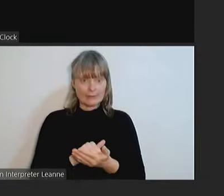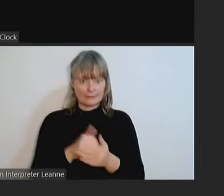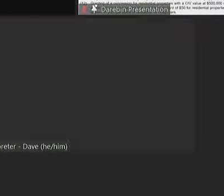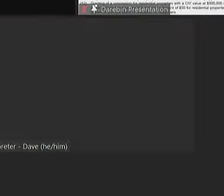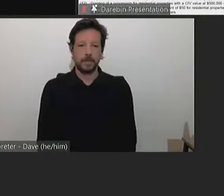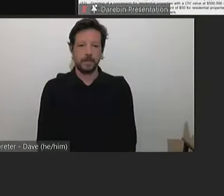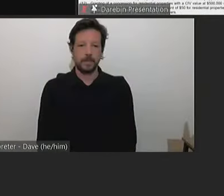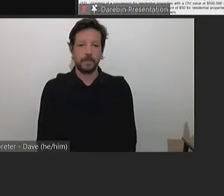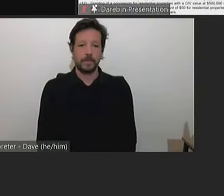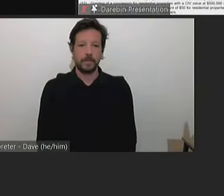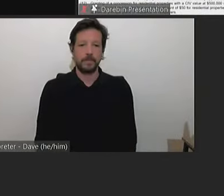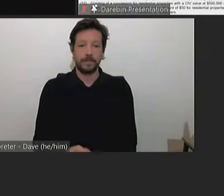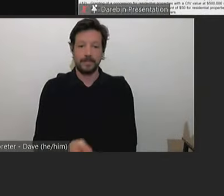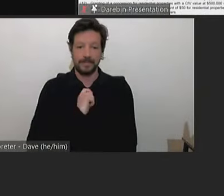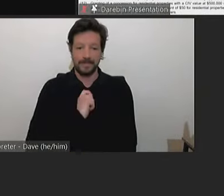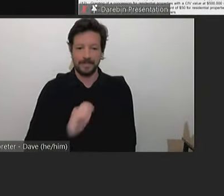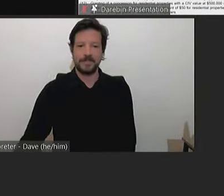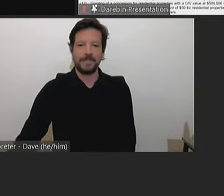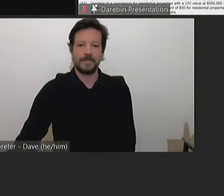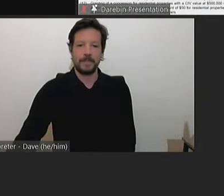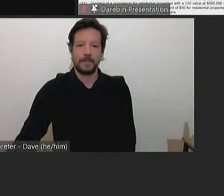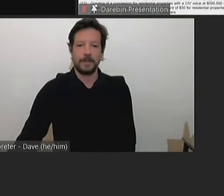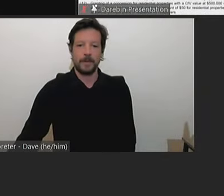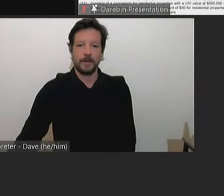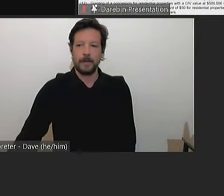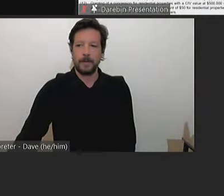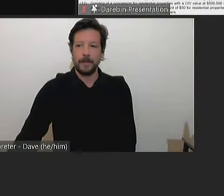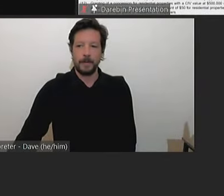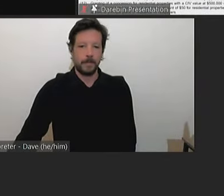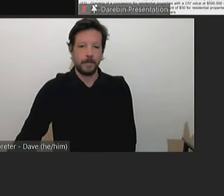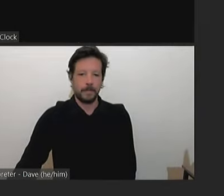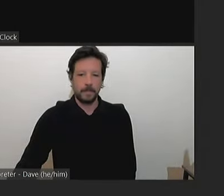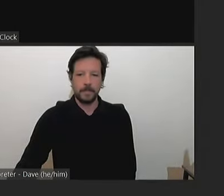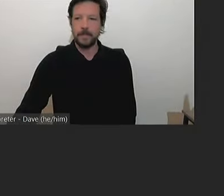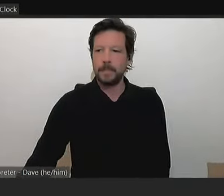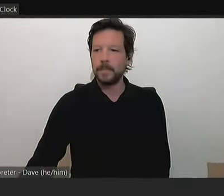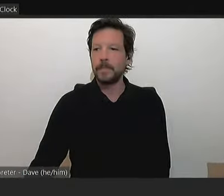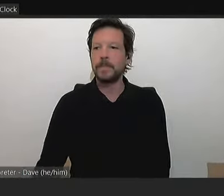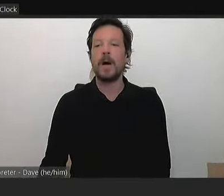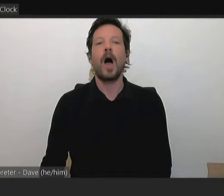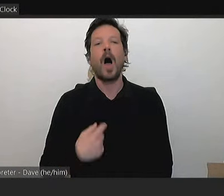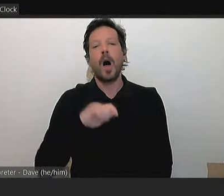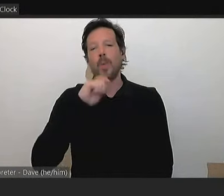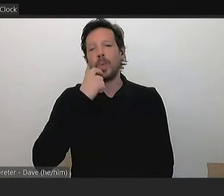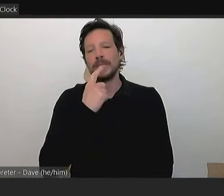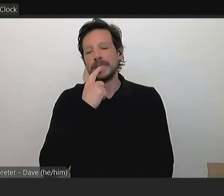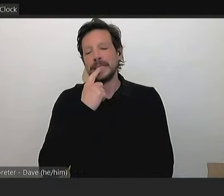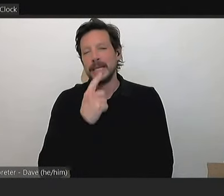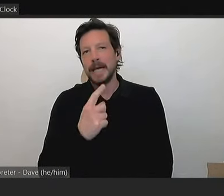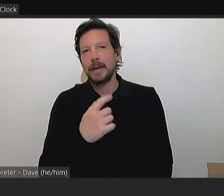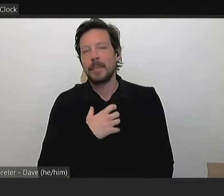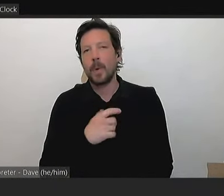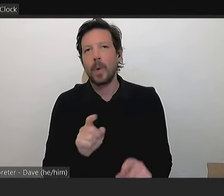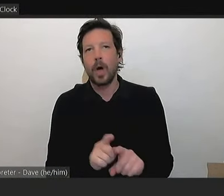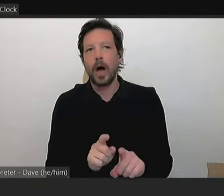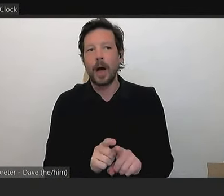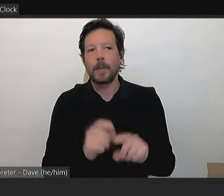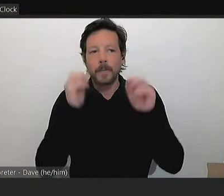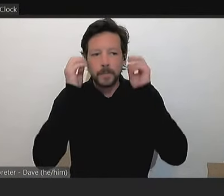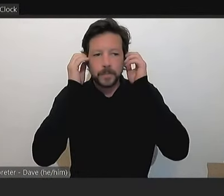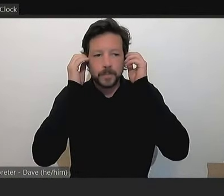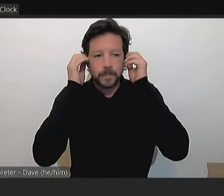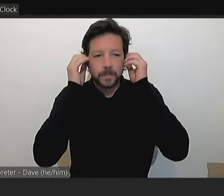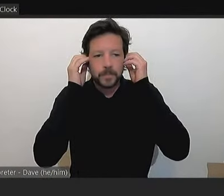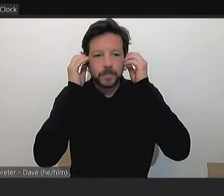put it that directly through you, Mayor, Councillor Messina. I'd say that your